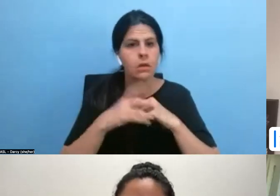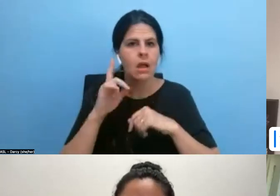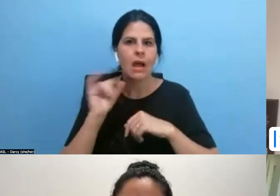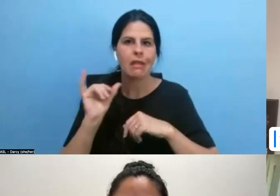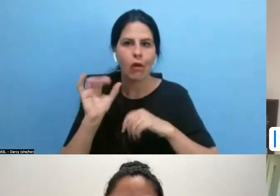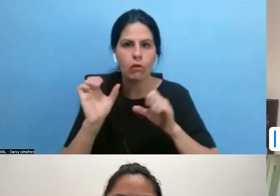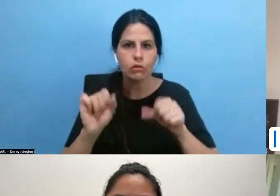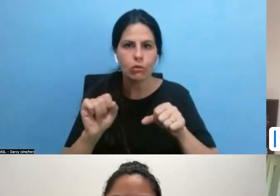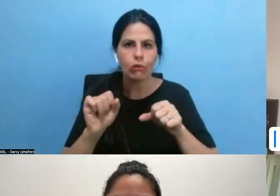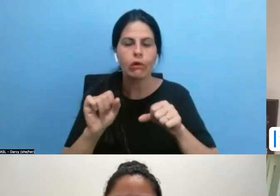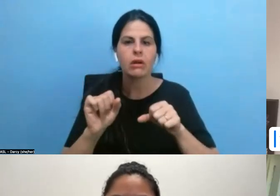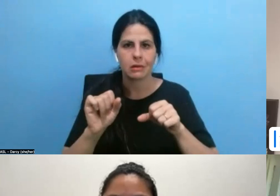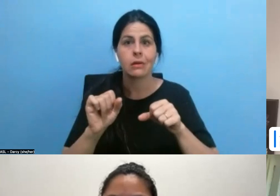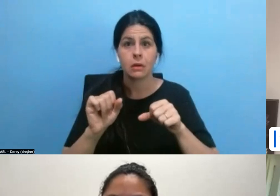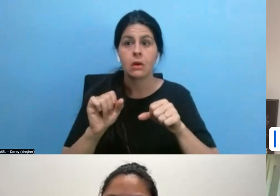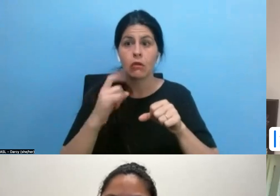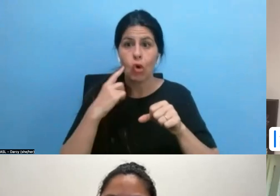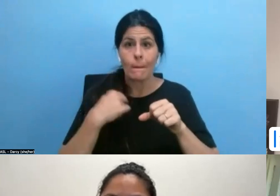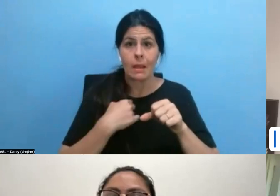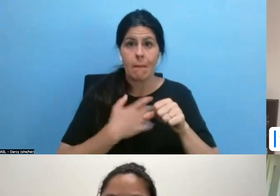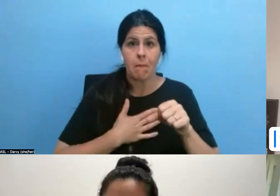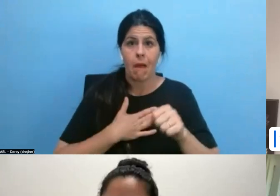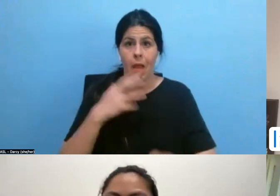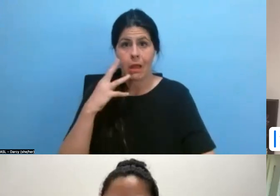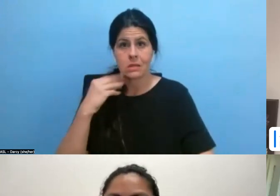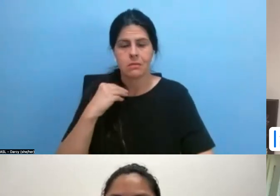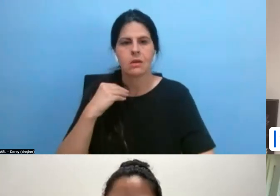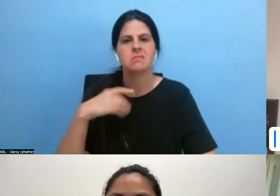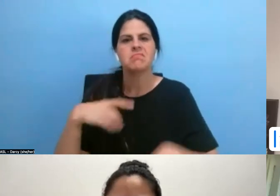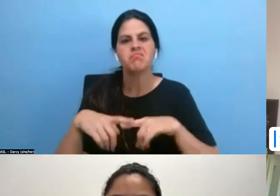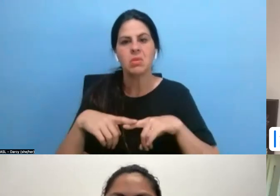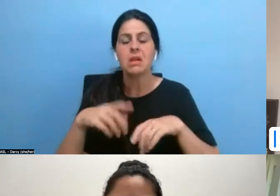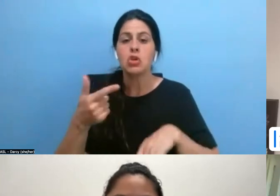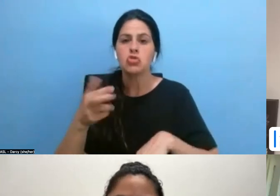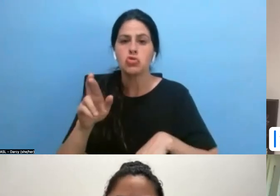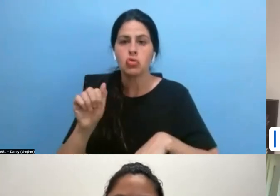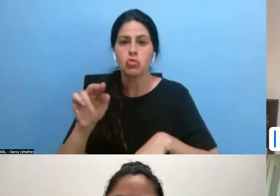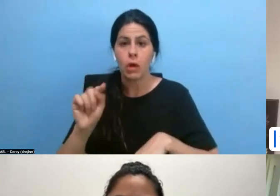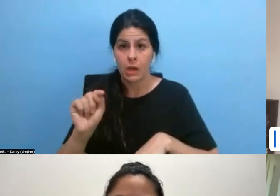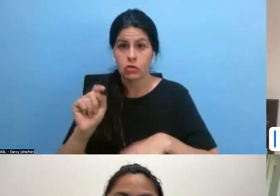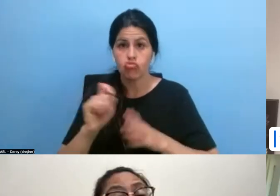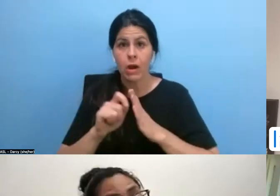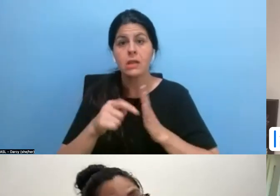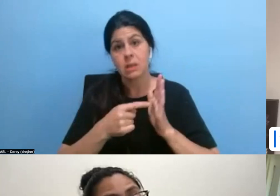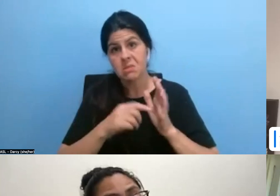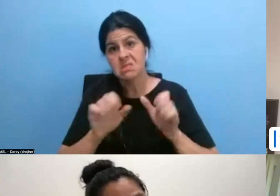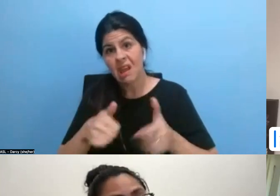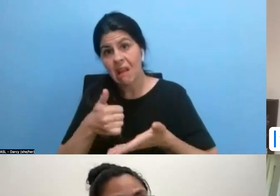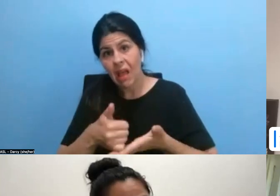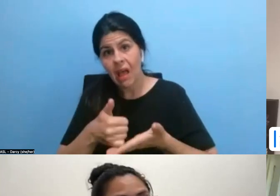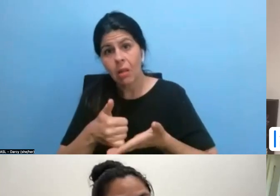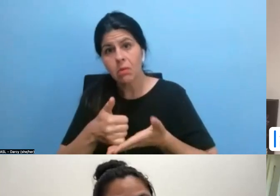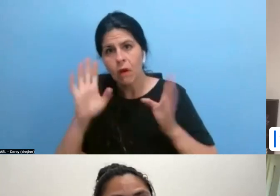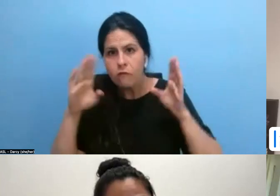can go either way. In my experience, um, grant writing can also help focus your vision and focus what you